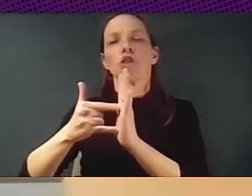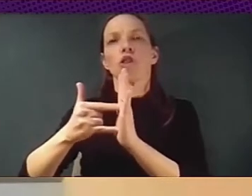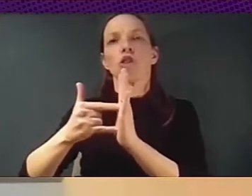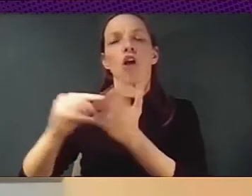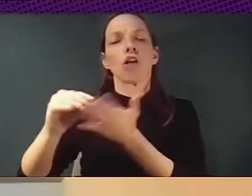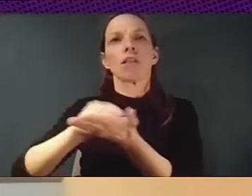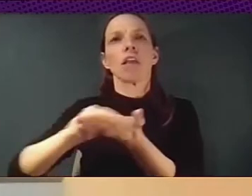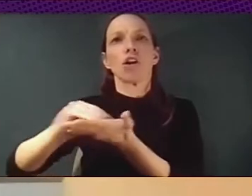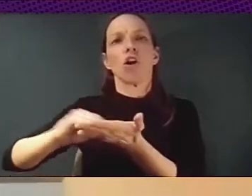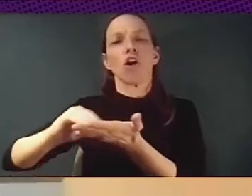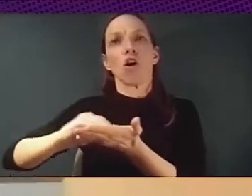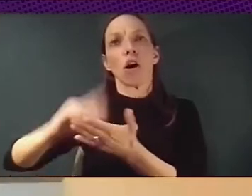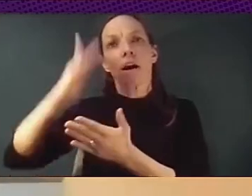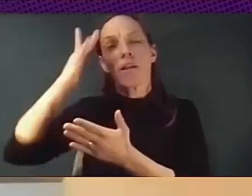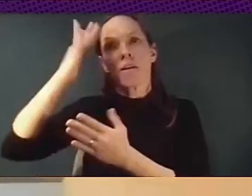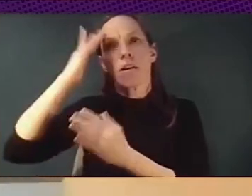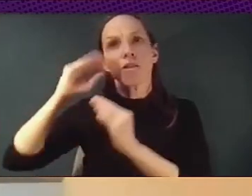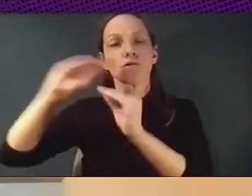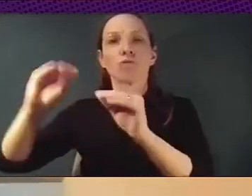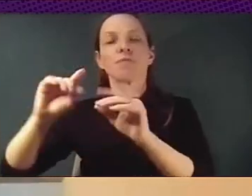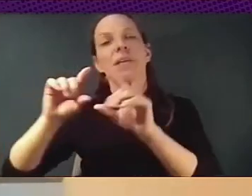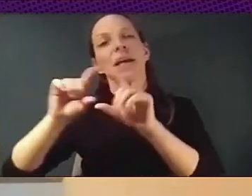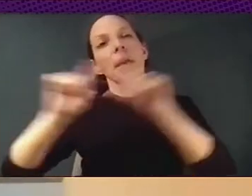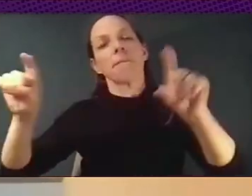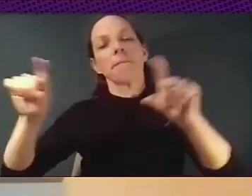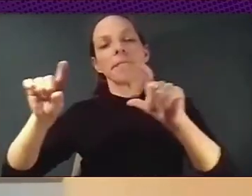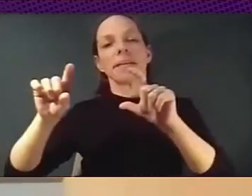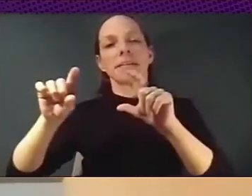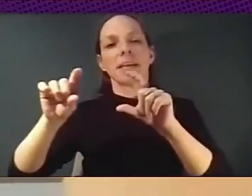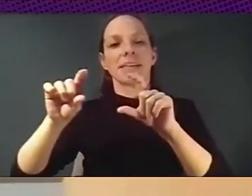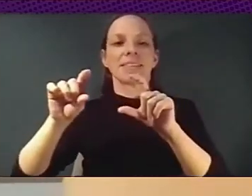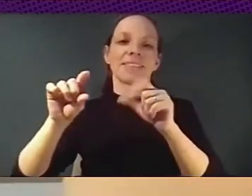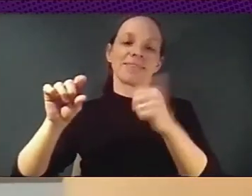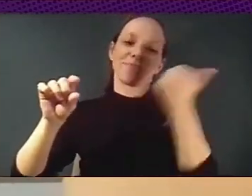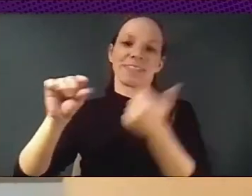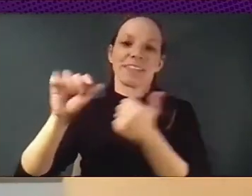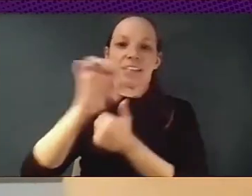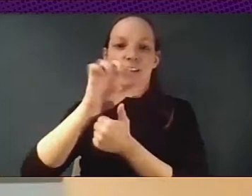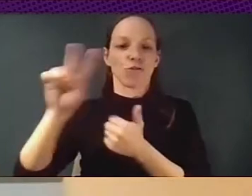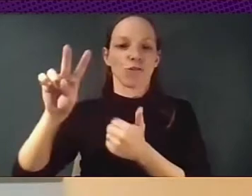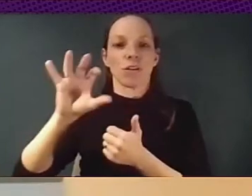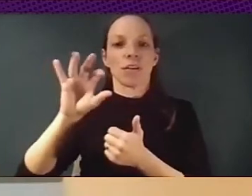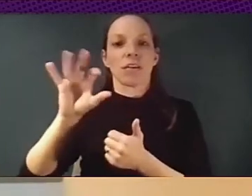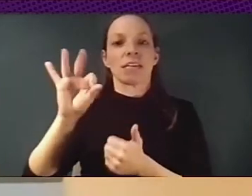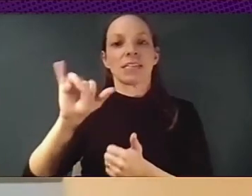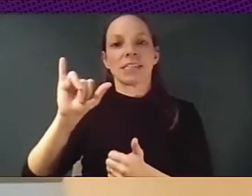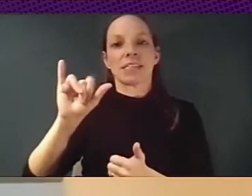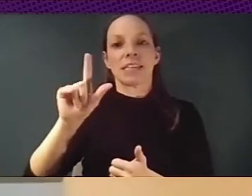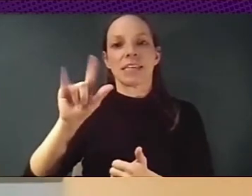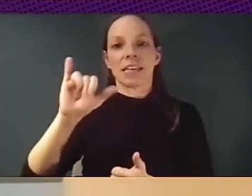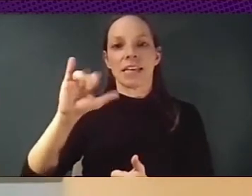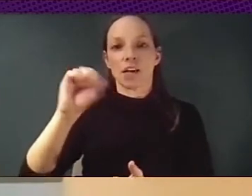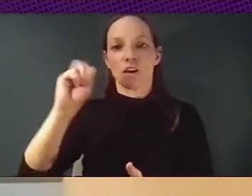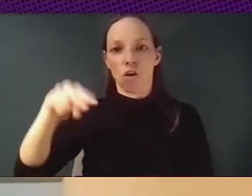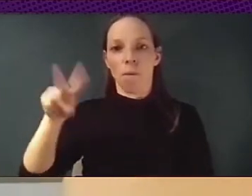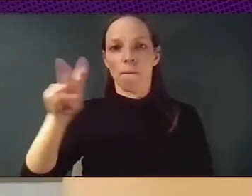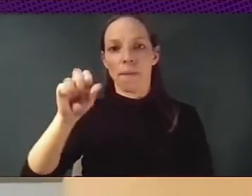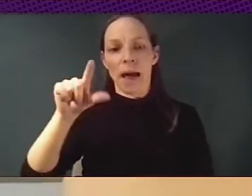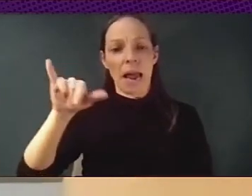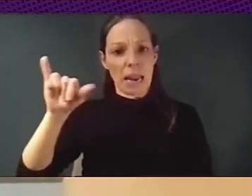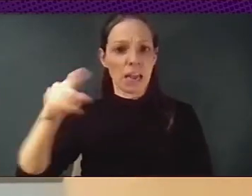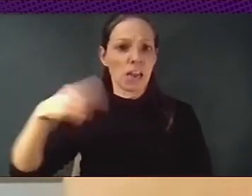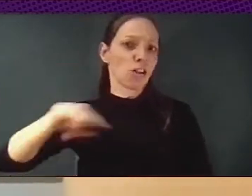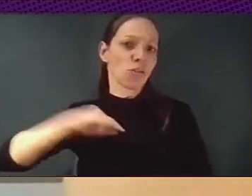tell us that, you know, you just need an app or you just need to introduce some technology in order to solve complex problems